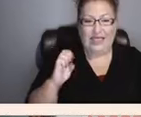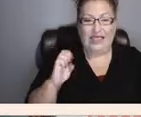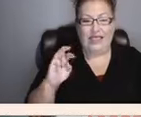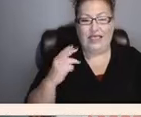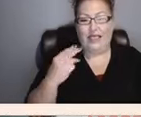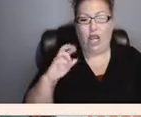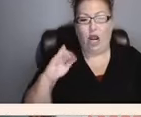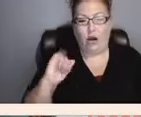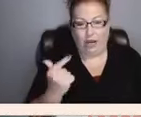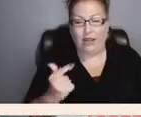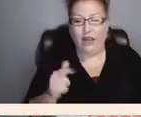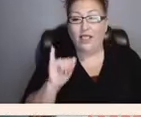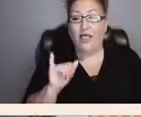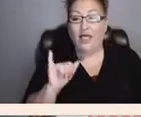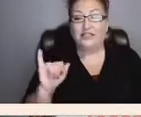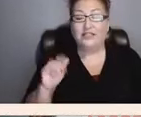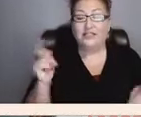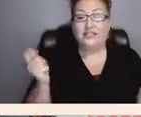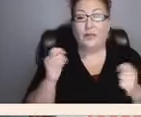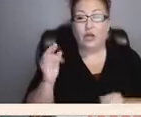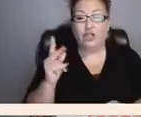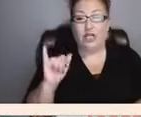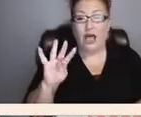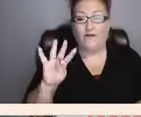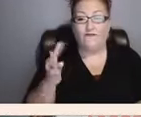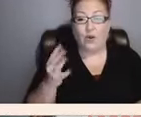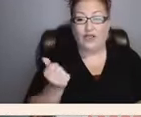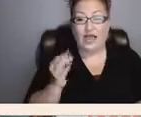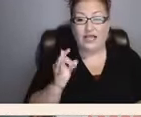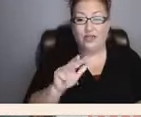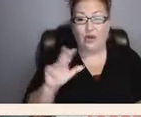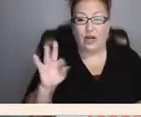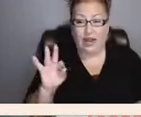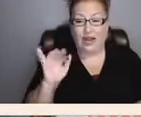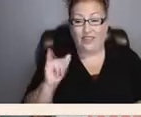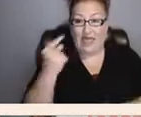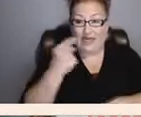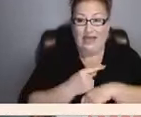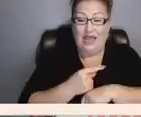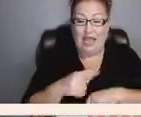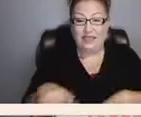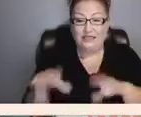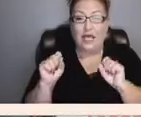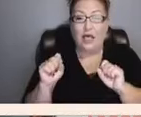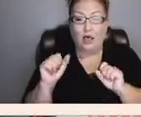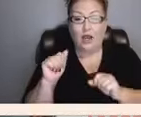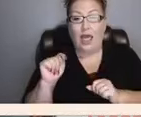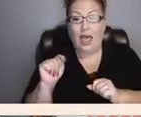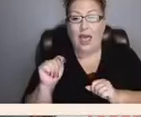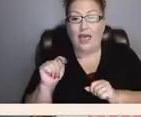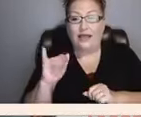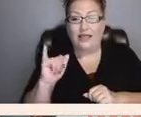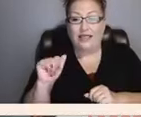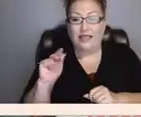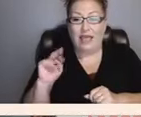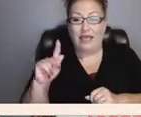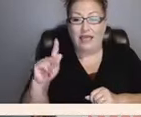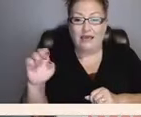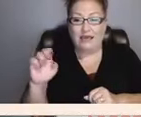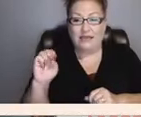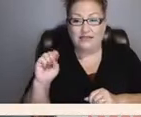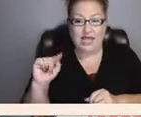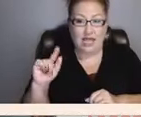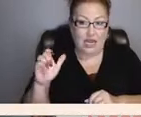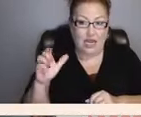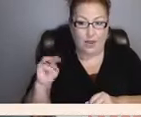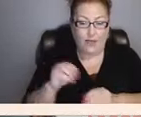4th, 1939. Lou Gehring Day is held at Yankee Stadium in New York City, which is